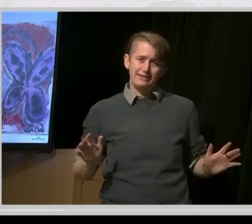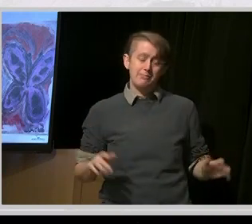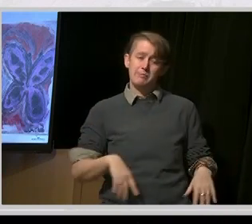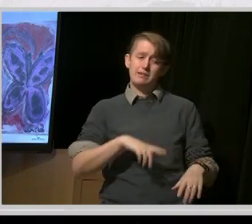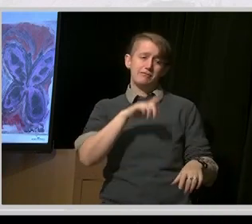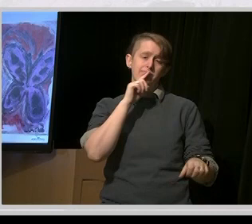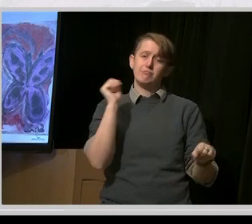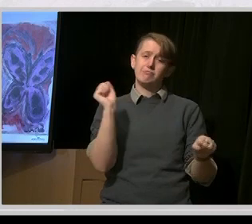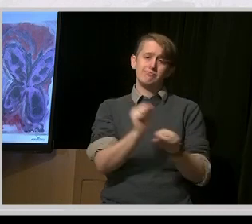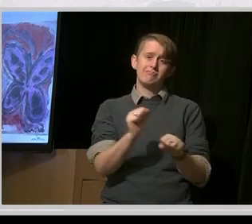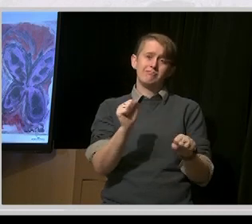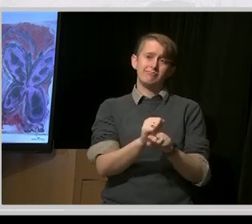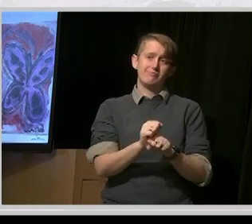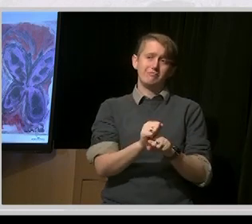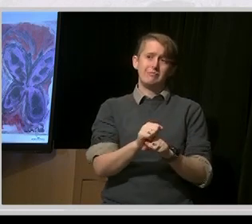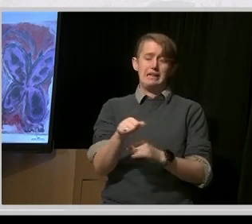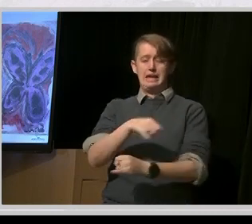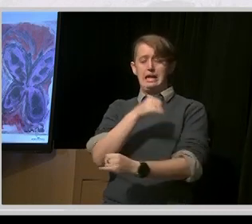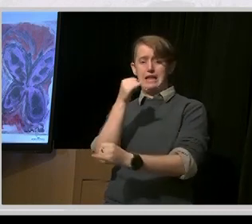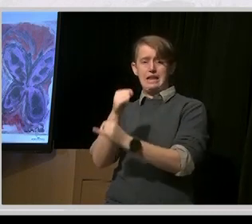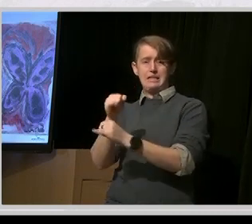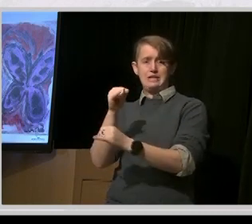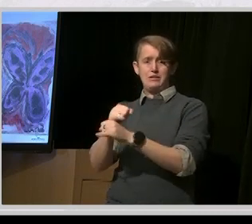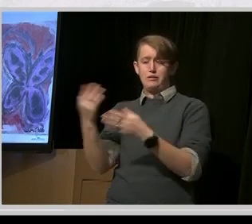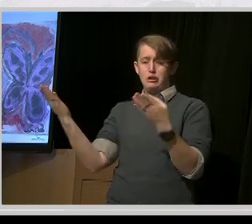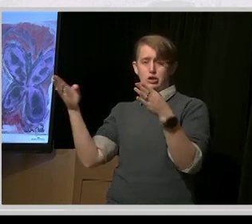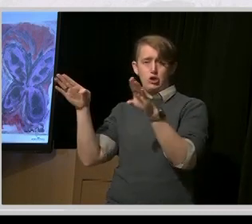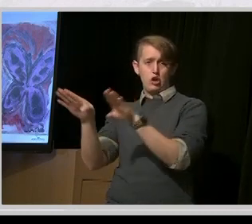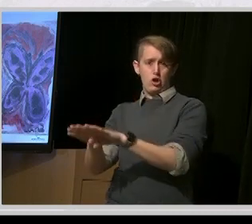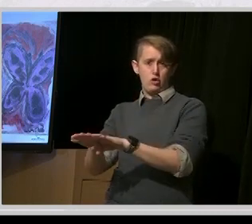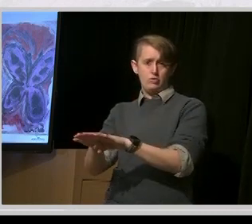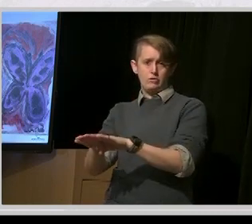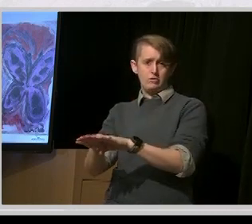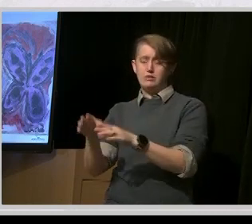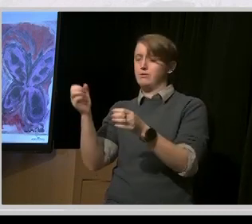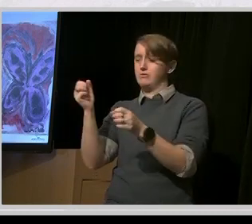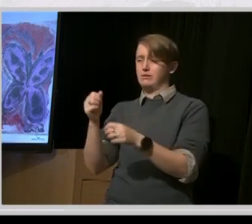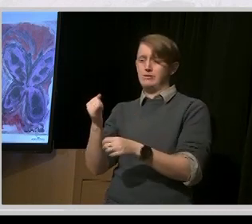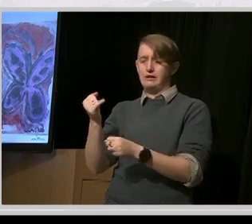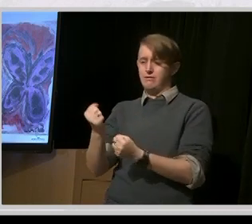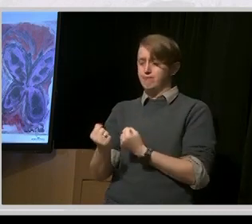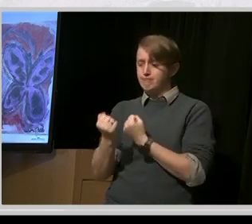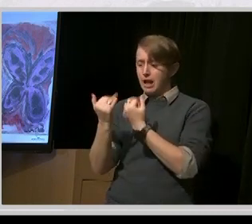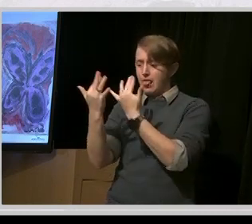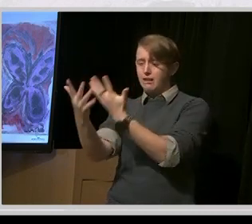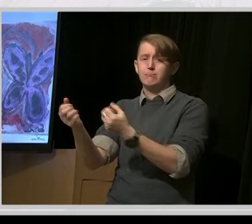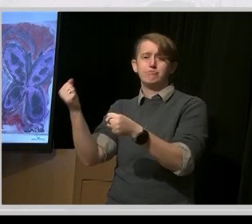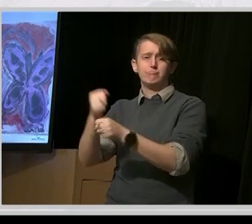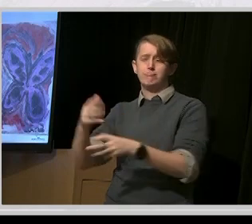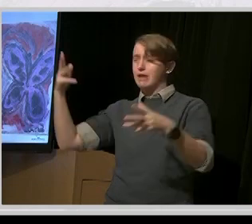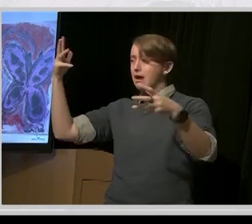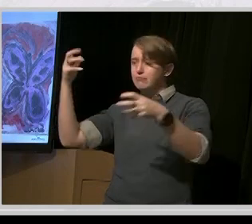up, close them down, or my personal favorite, I love to see a site become a toilet museum.